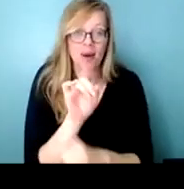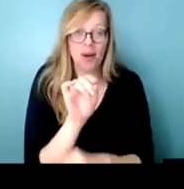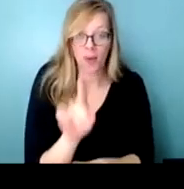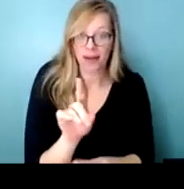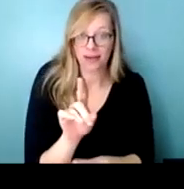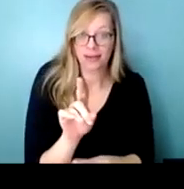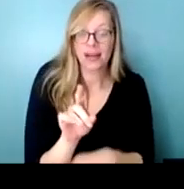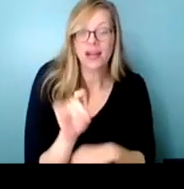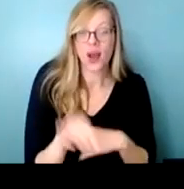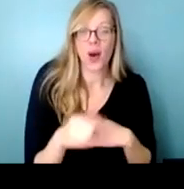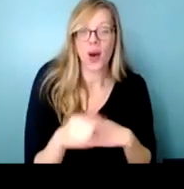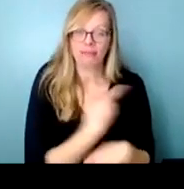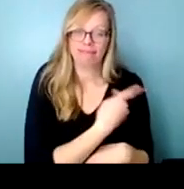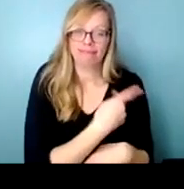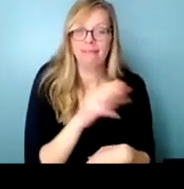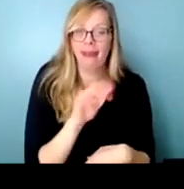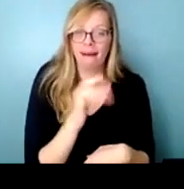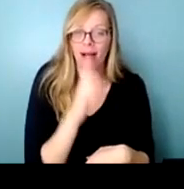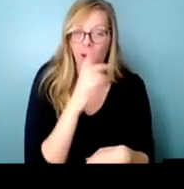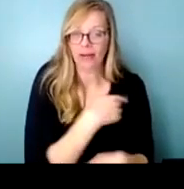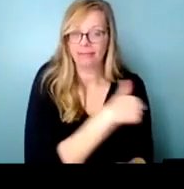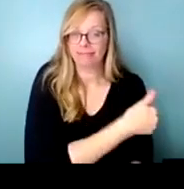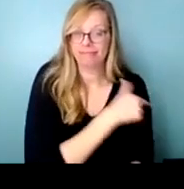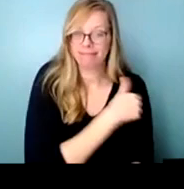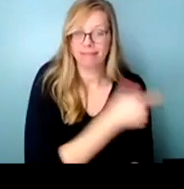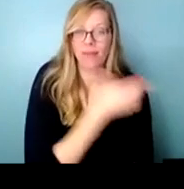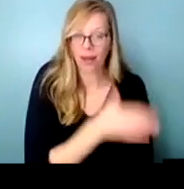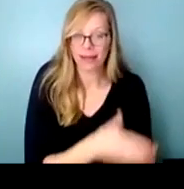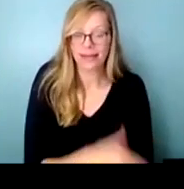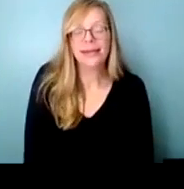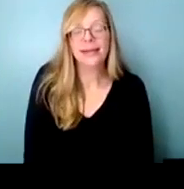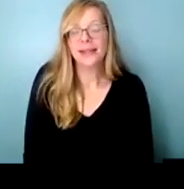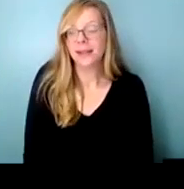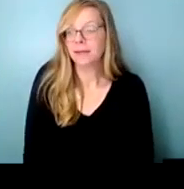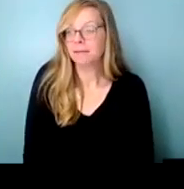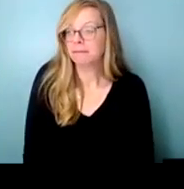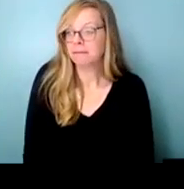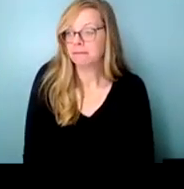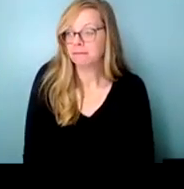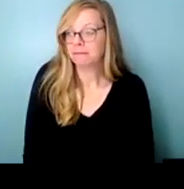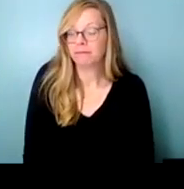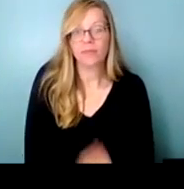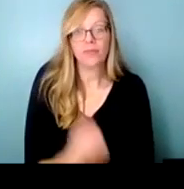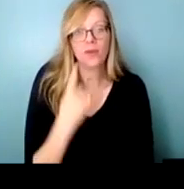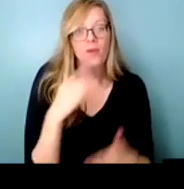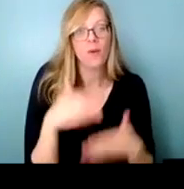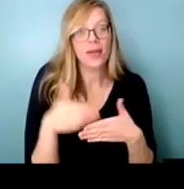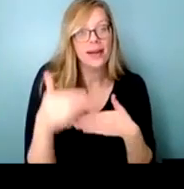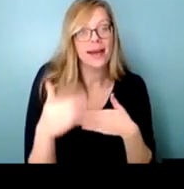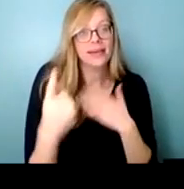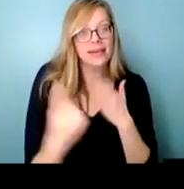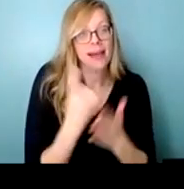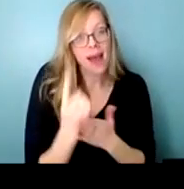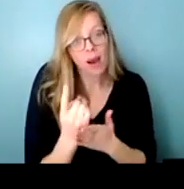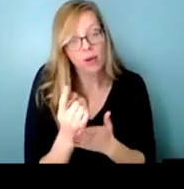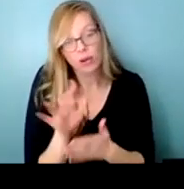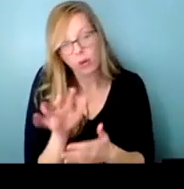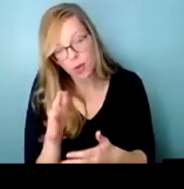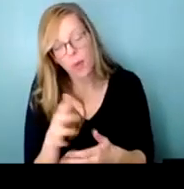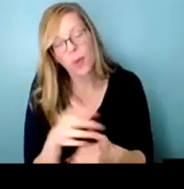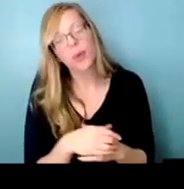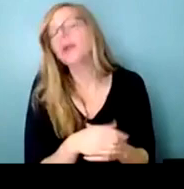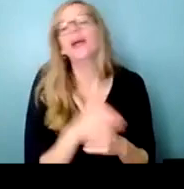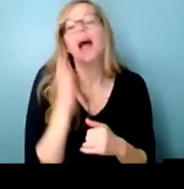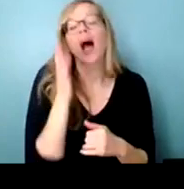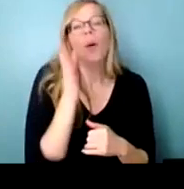michael and i are going to be tag teaming this um and so for the next hour or so we're going to be